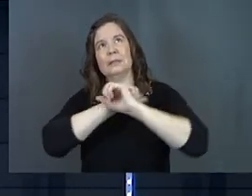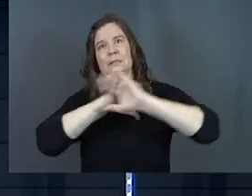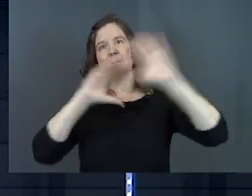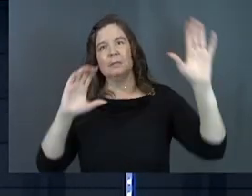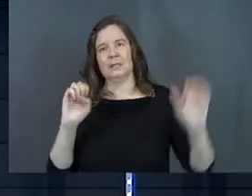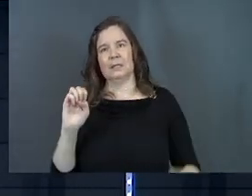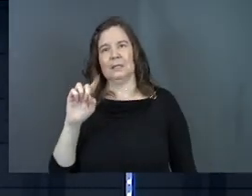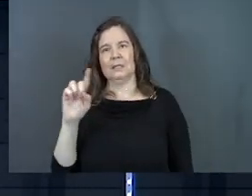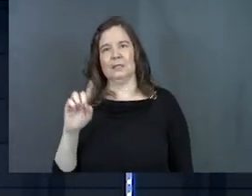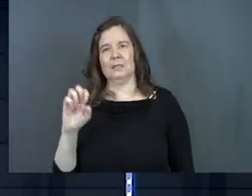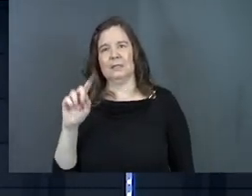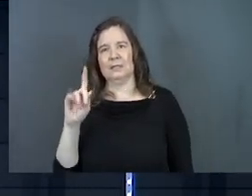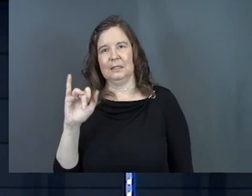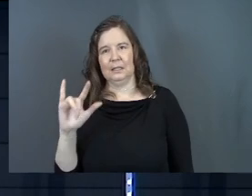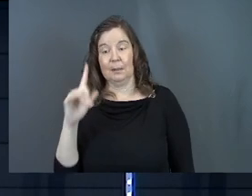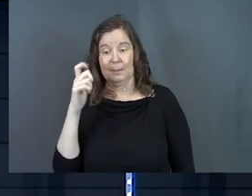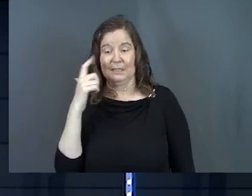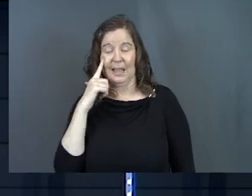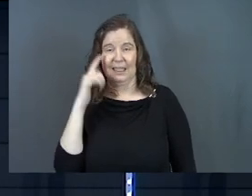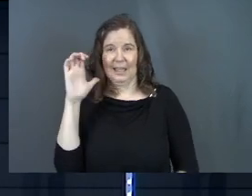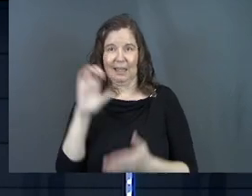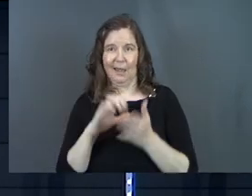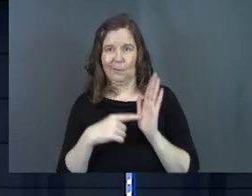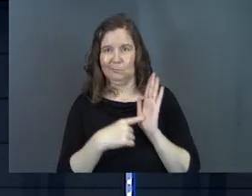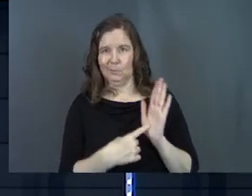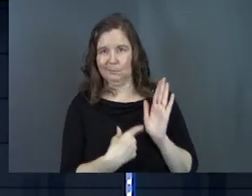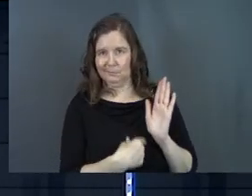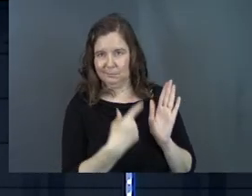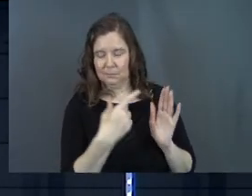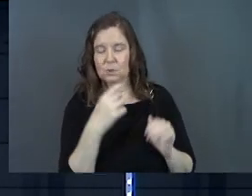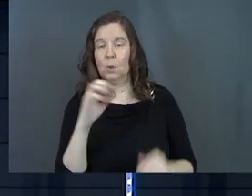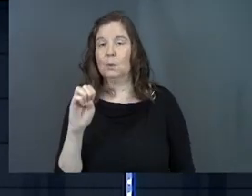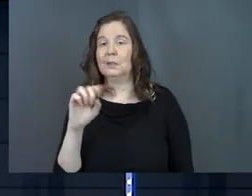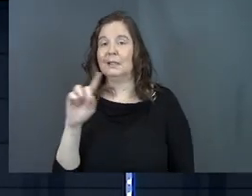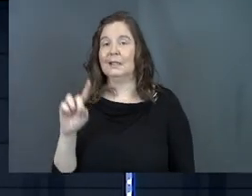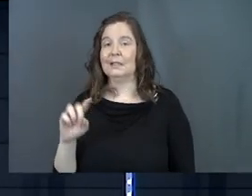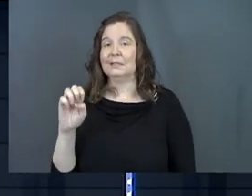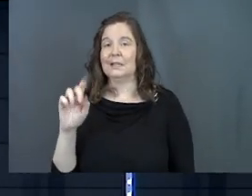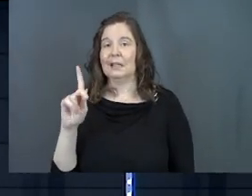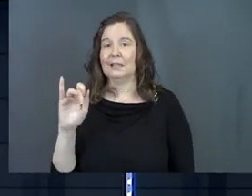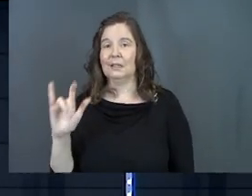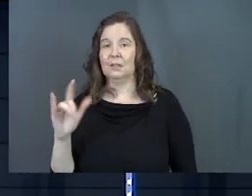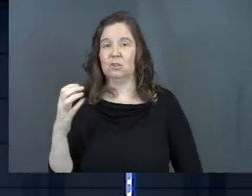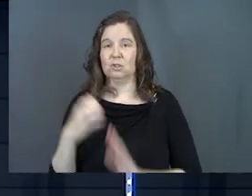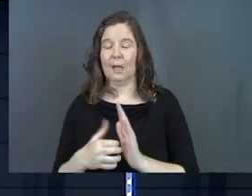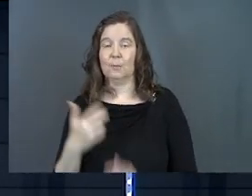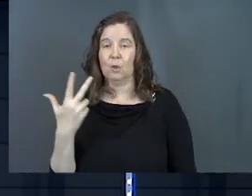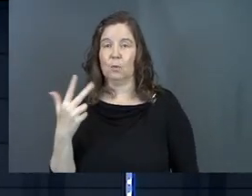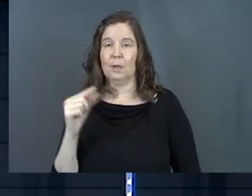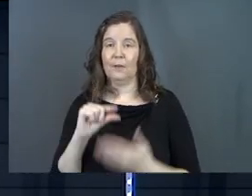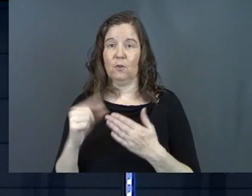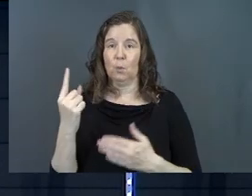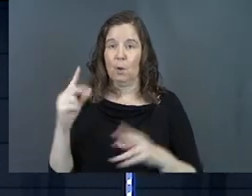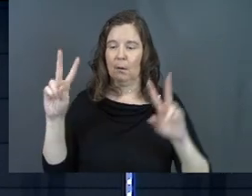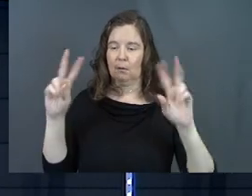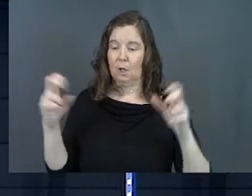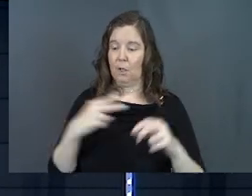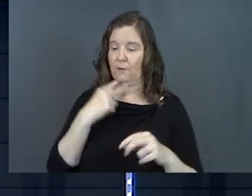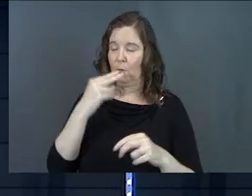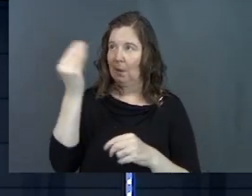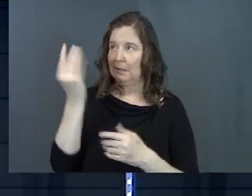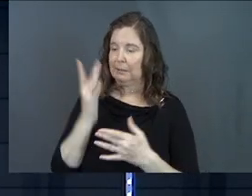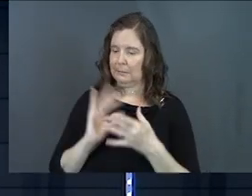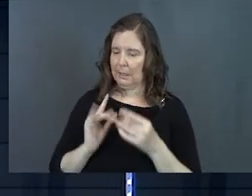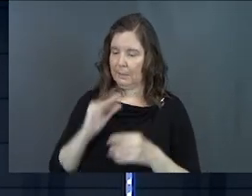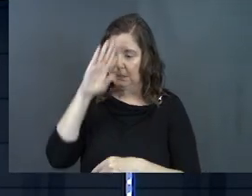in Ezekiel because I believe God led me to this. So Ezekiel chapter 3 verse 1, it says, the voice said to me,